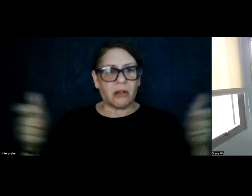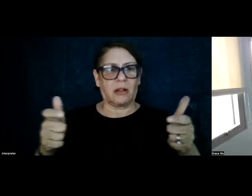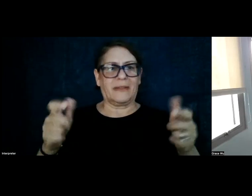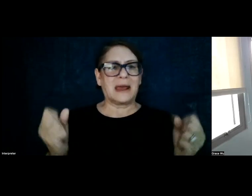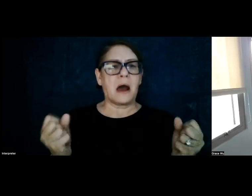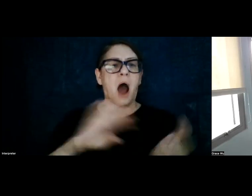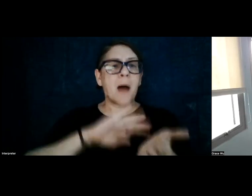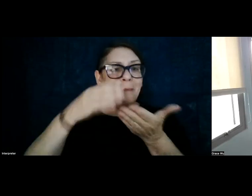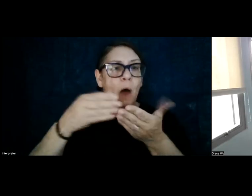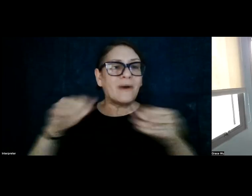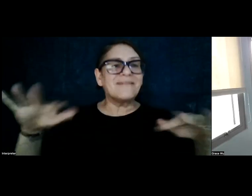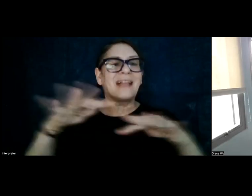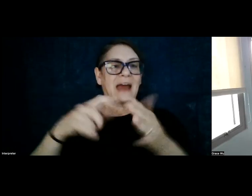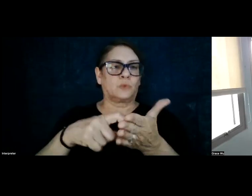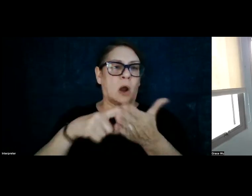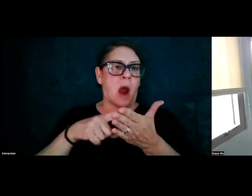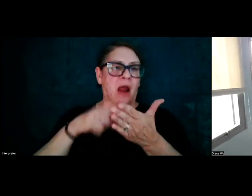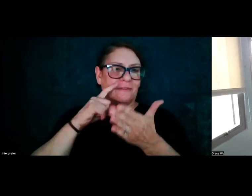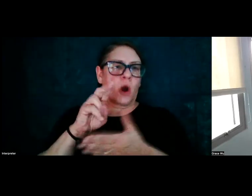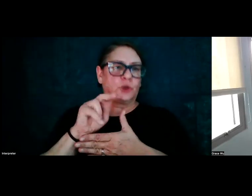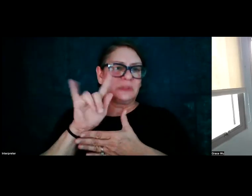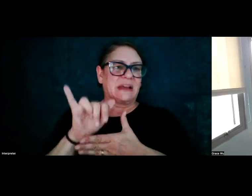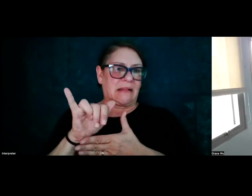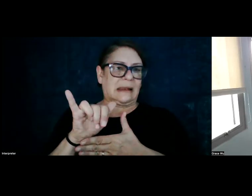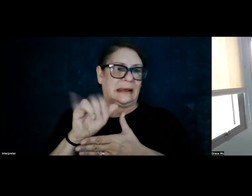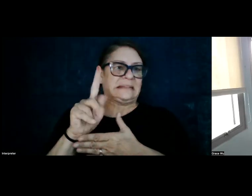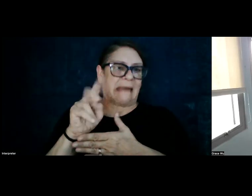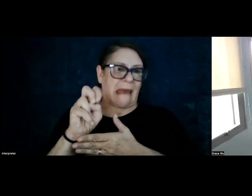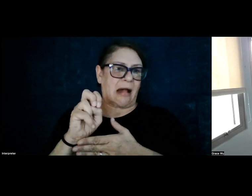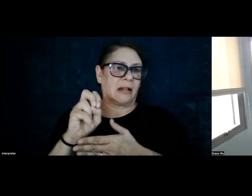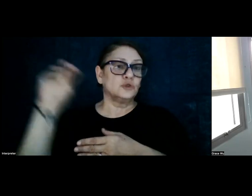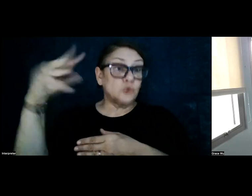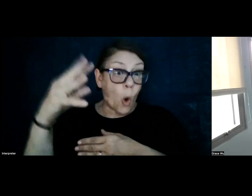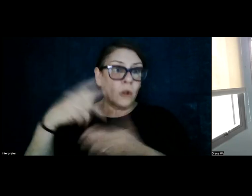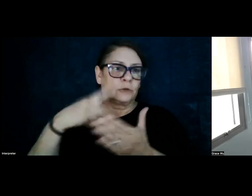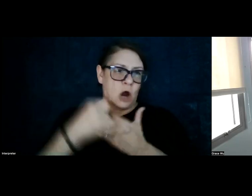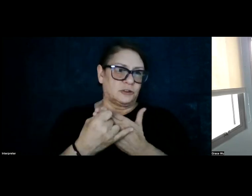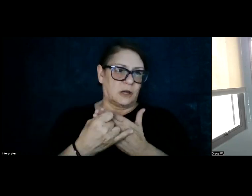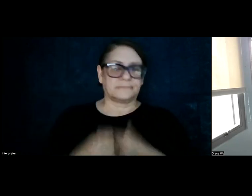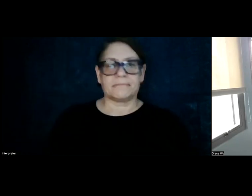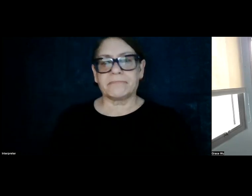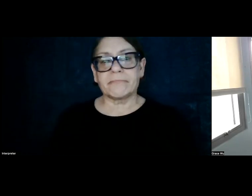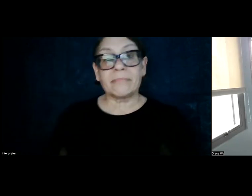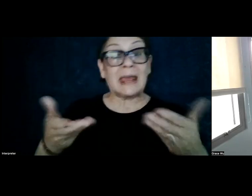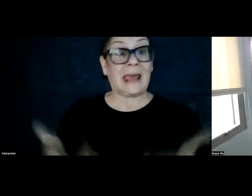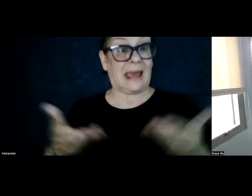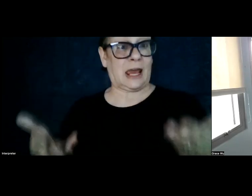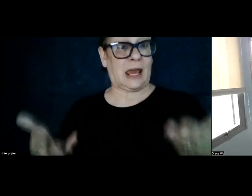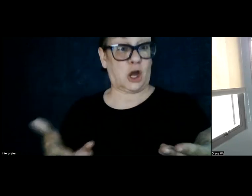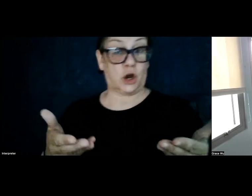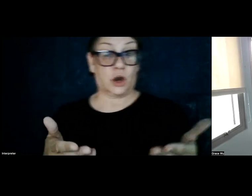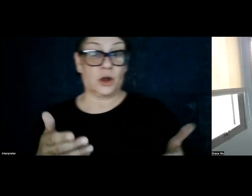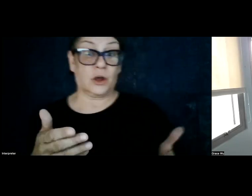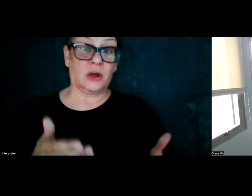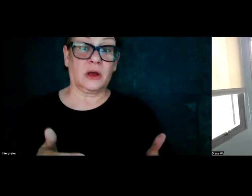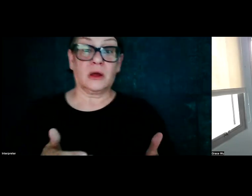that comes with a utility scale solar project. Here, the gargantuan scale points to this